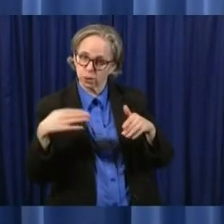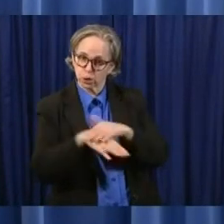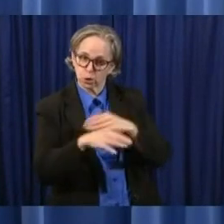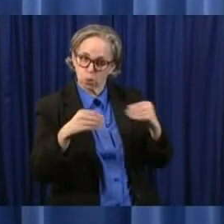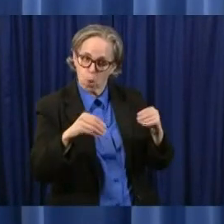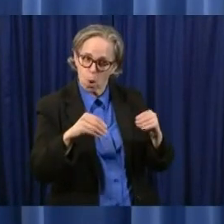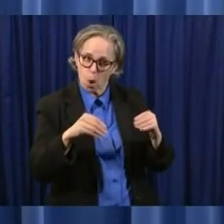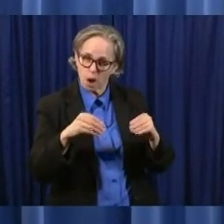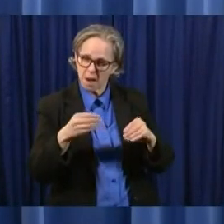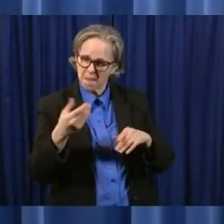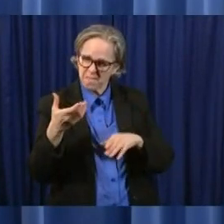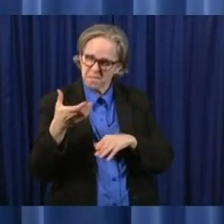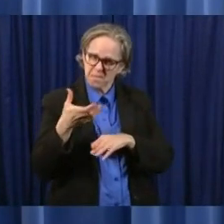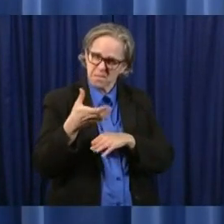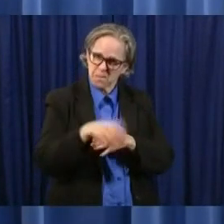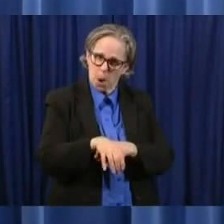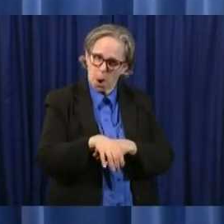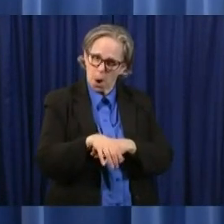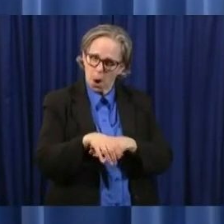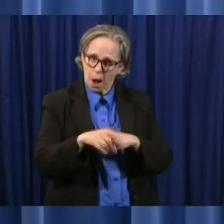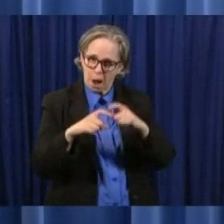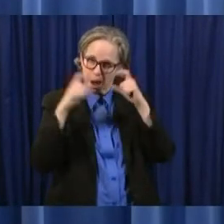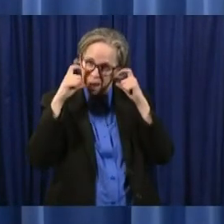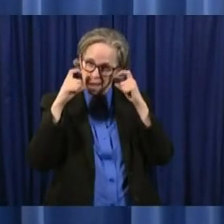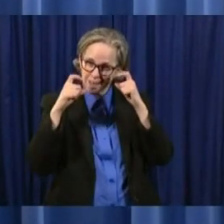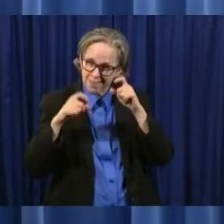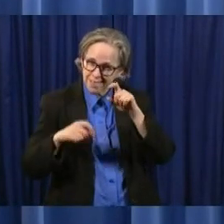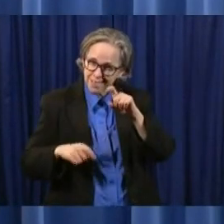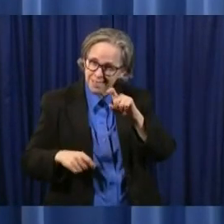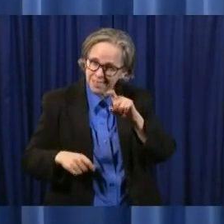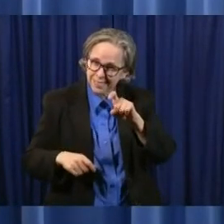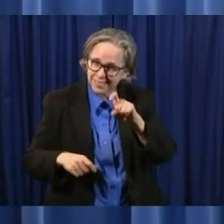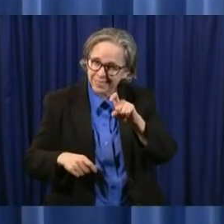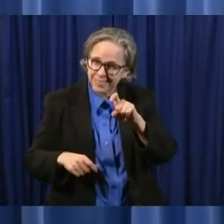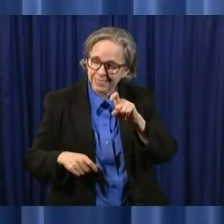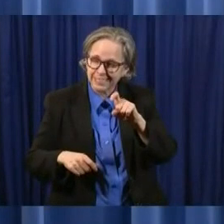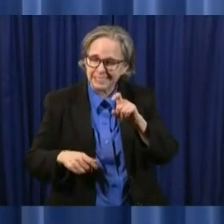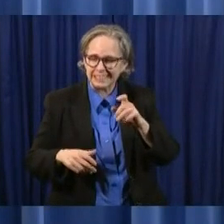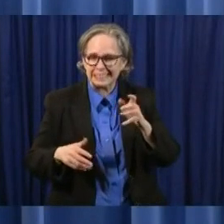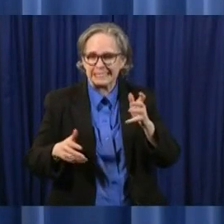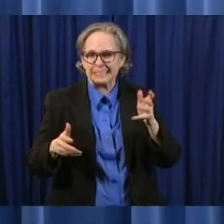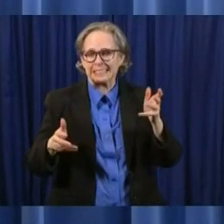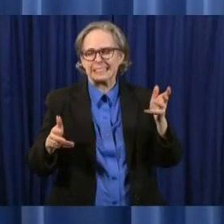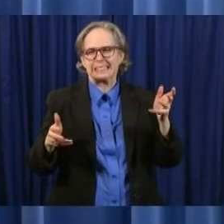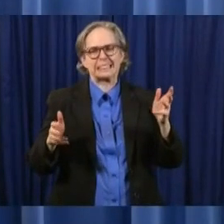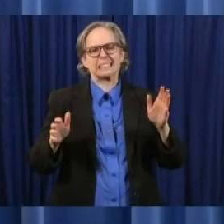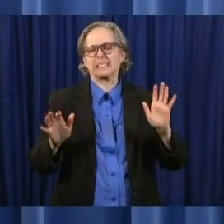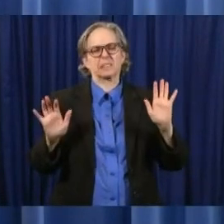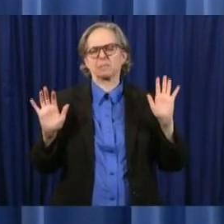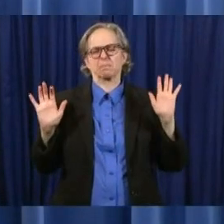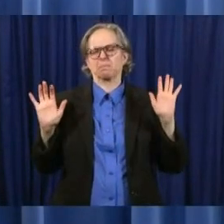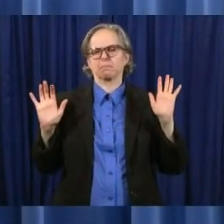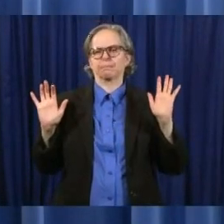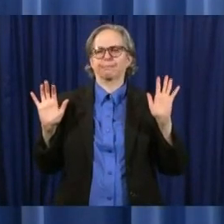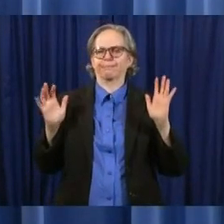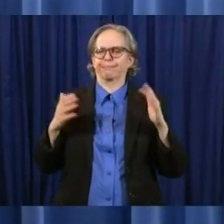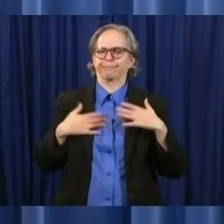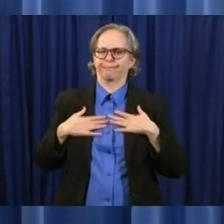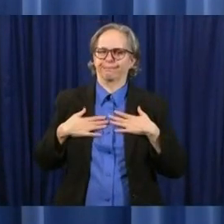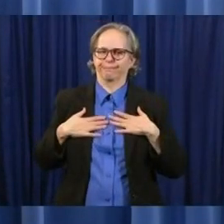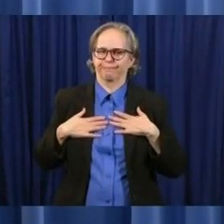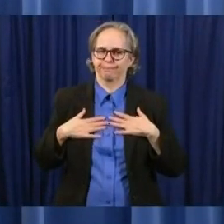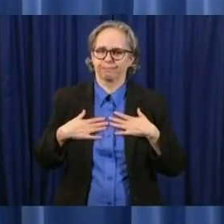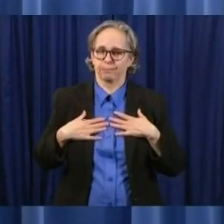compel you to put on a facial covering it was clear to me uh and should have been clear to me